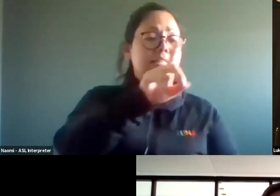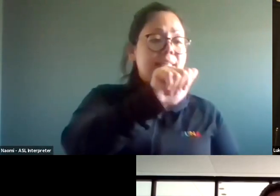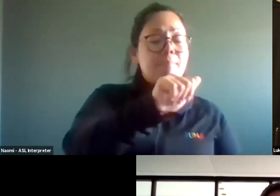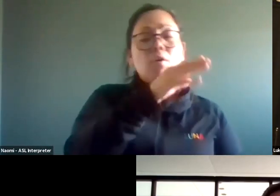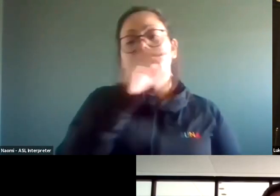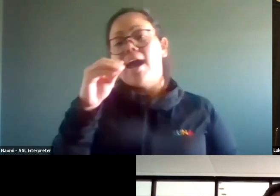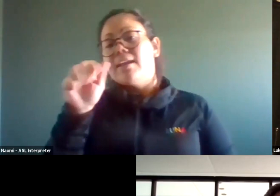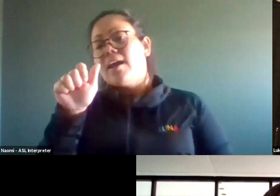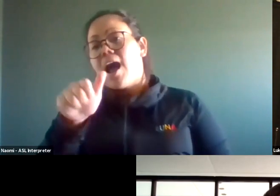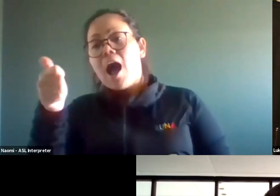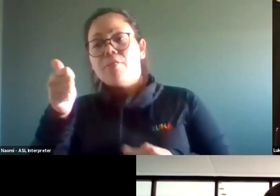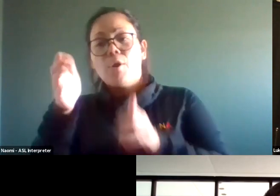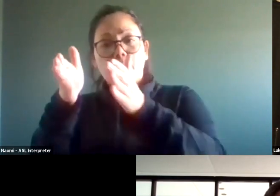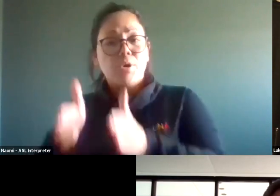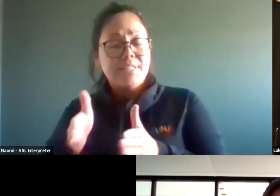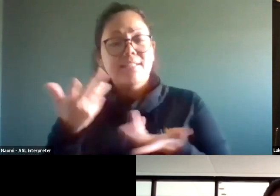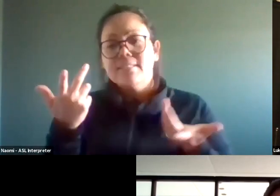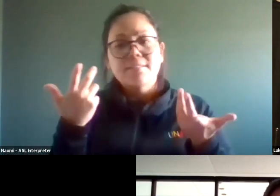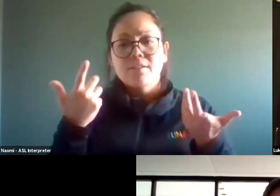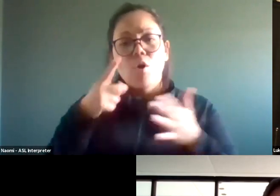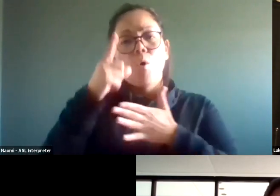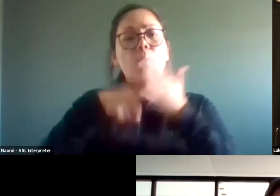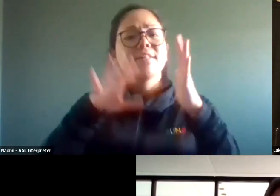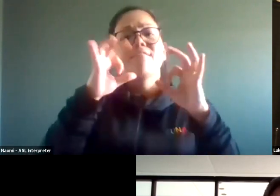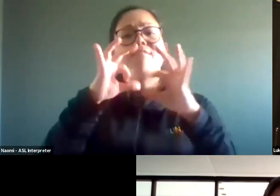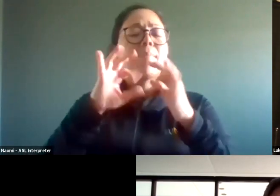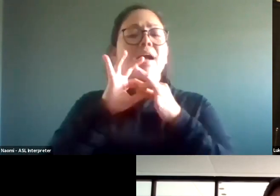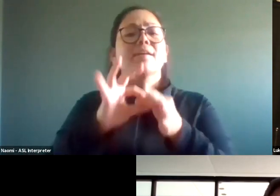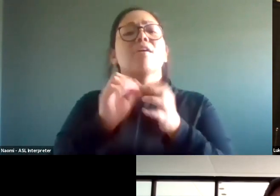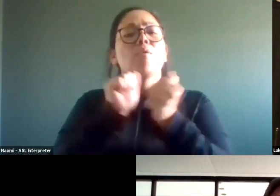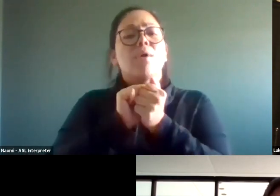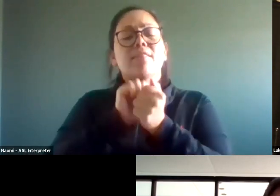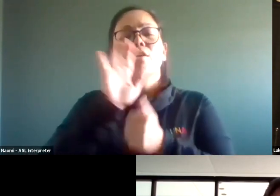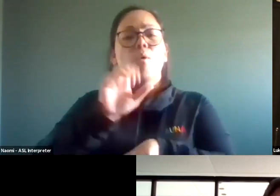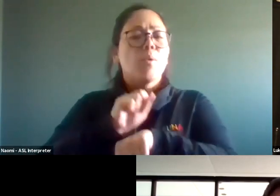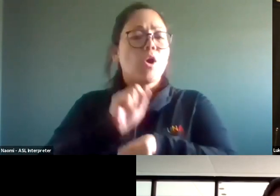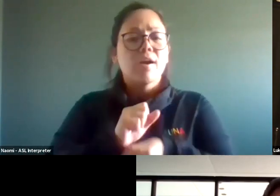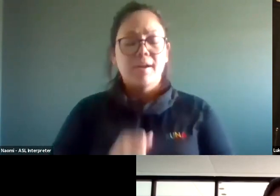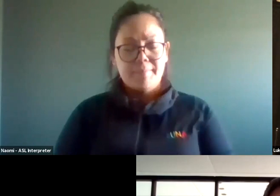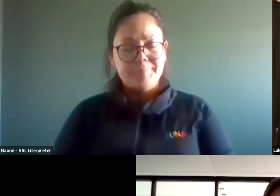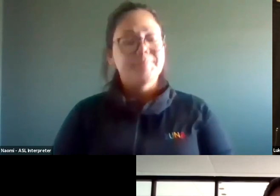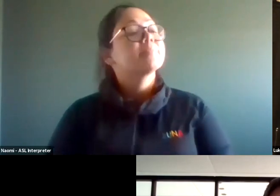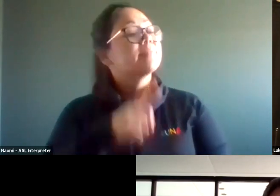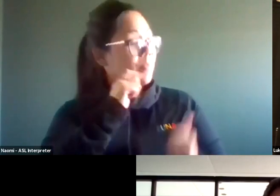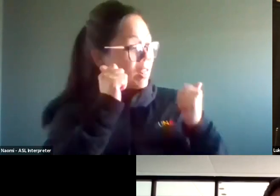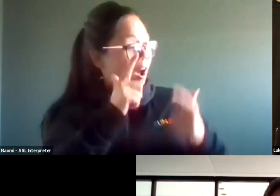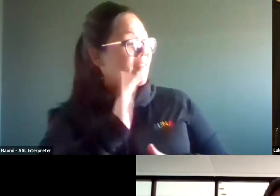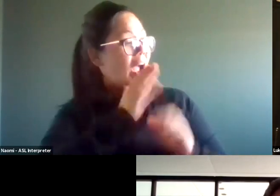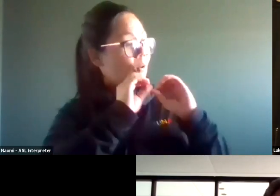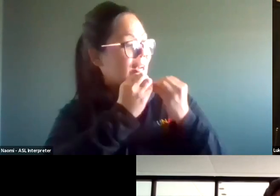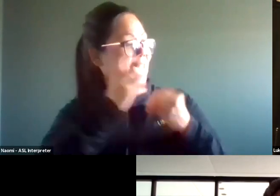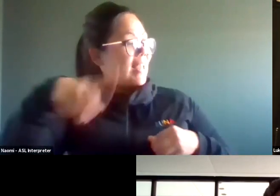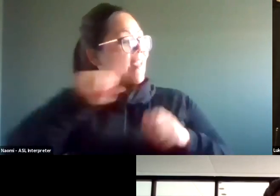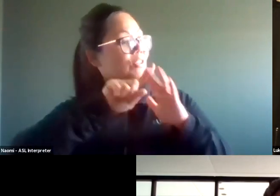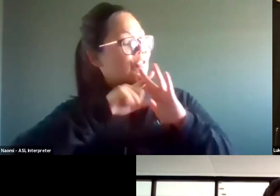people with disabilities and other patrons, what's, what's the feedback then about all that you've done there? Yeah. Uh, all of our organizations here have